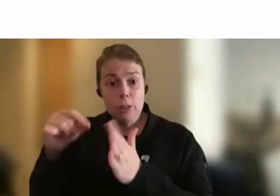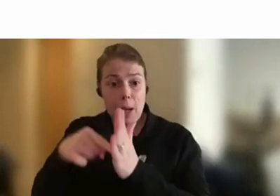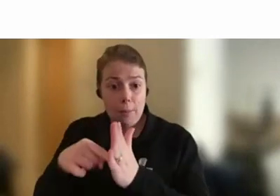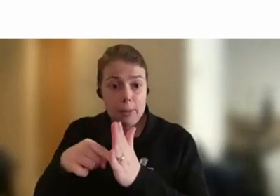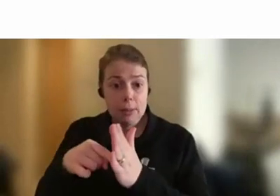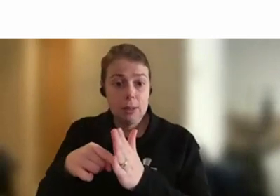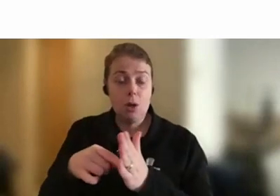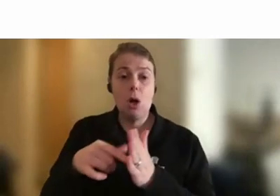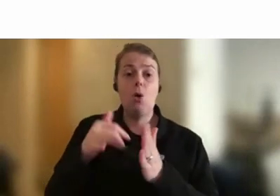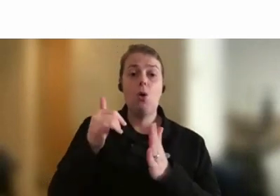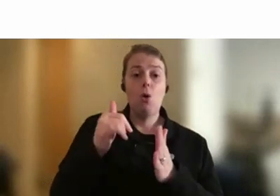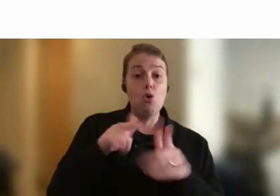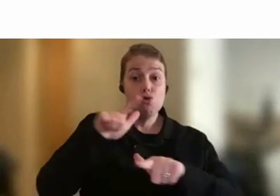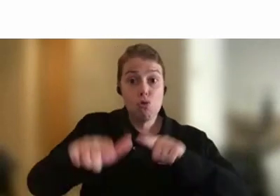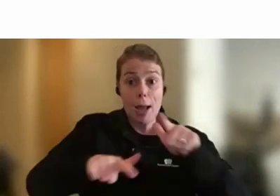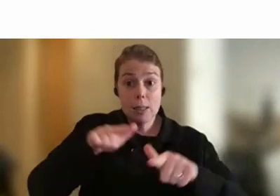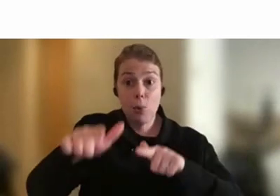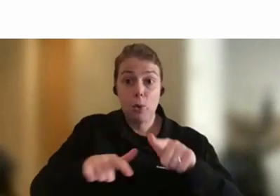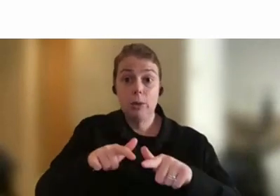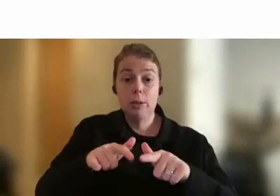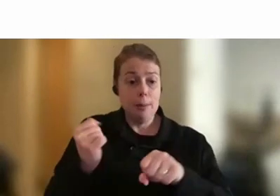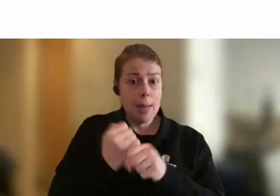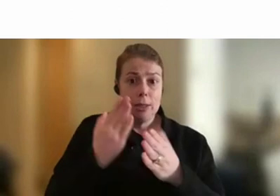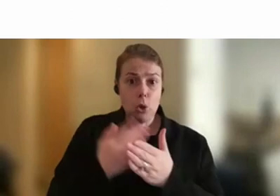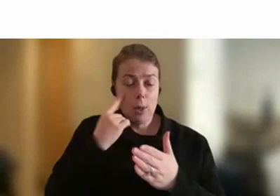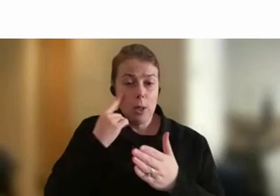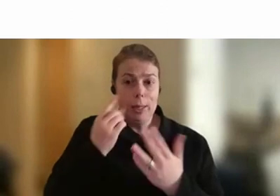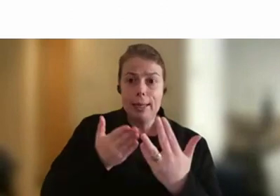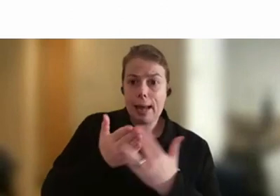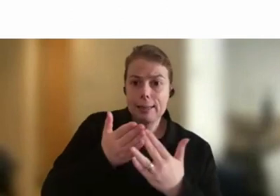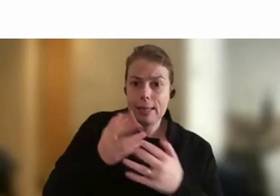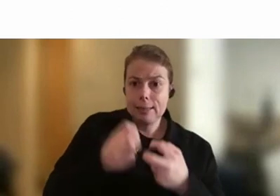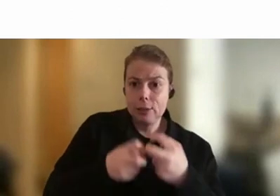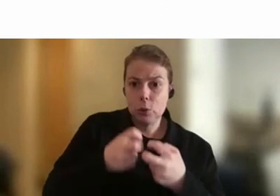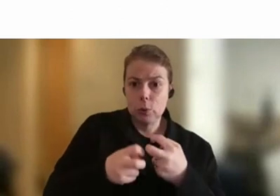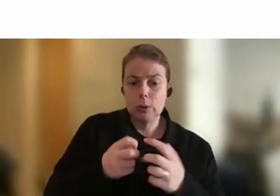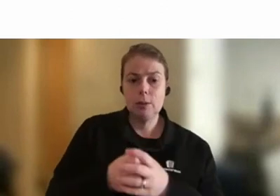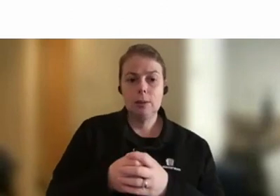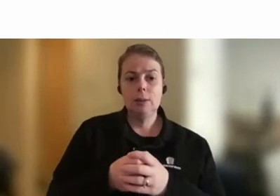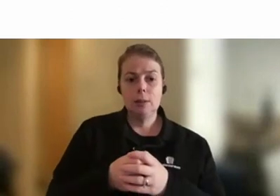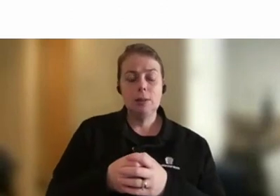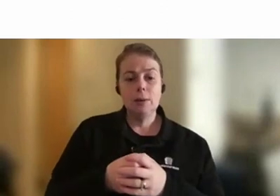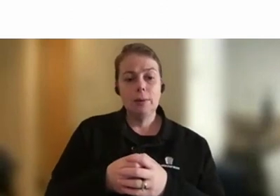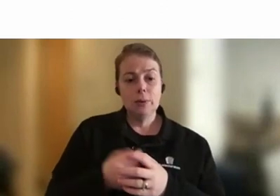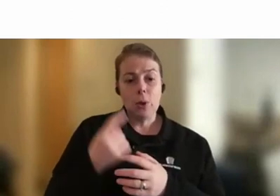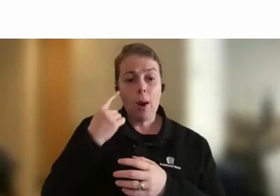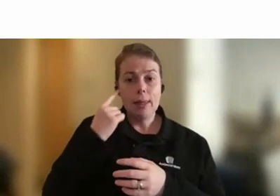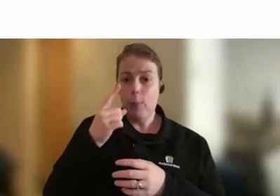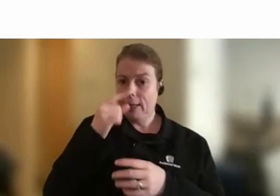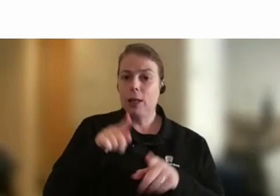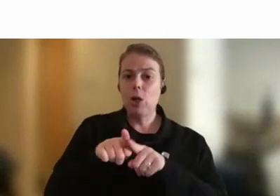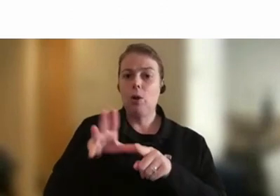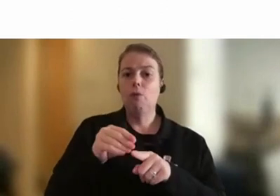from transport perspective to make sure we're looking at issues of access. So that's definitely something that I think that we can absolutely learn from.